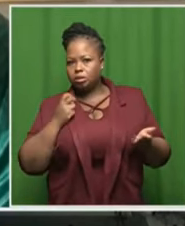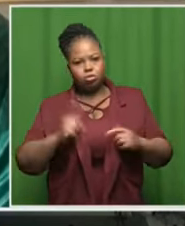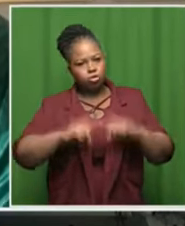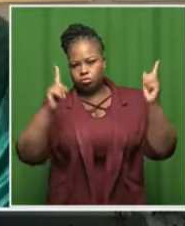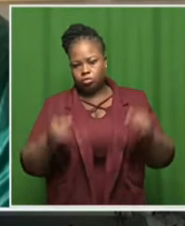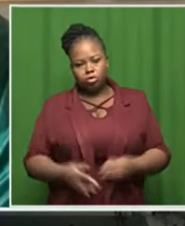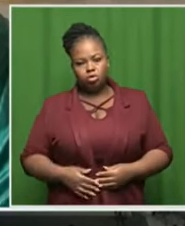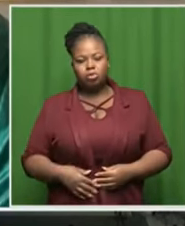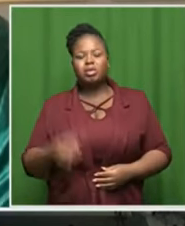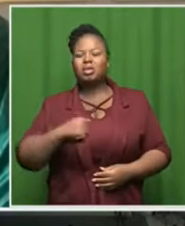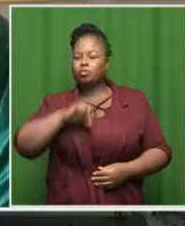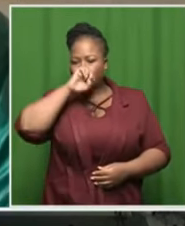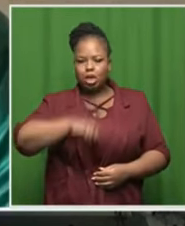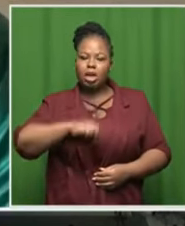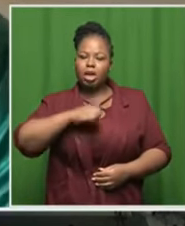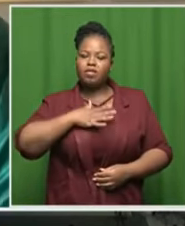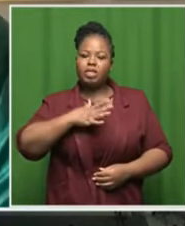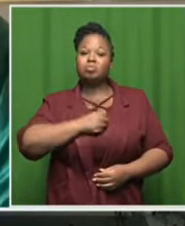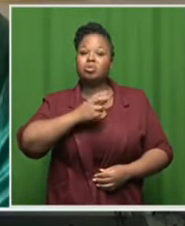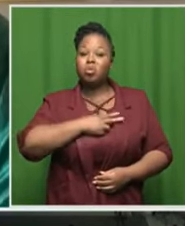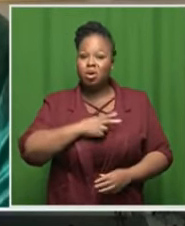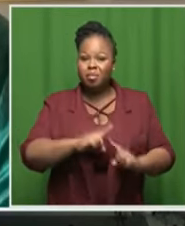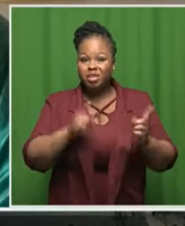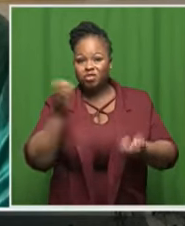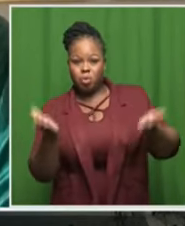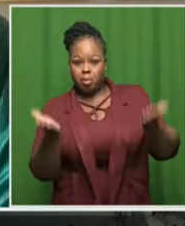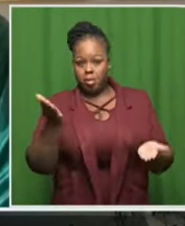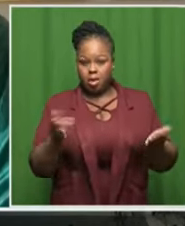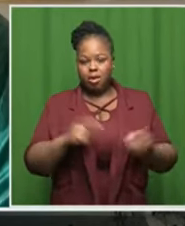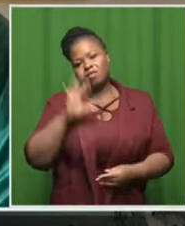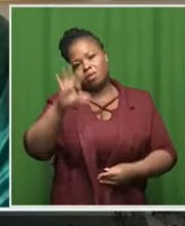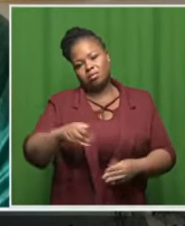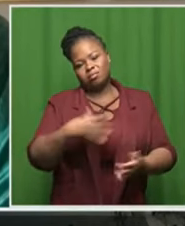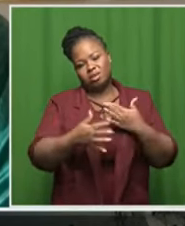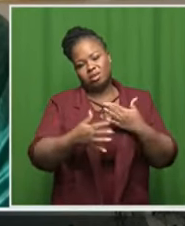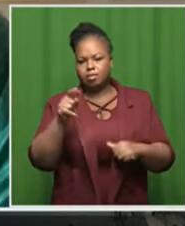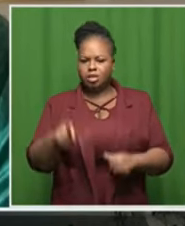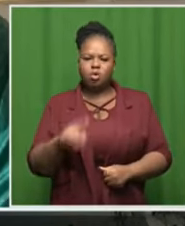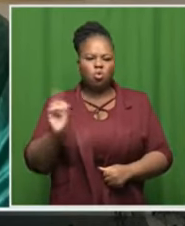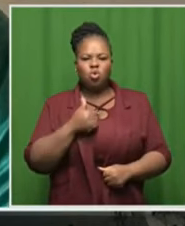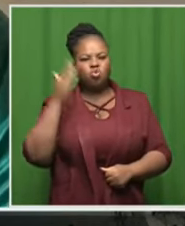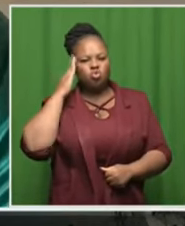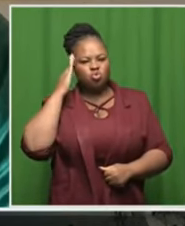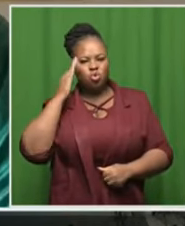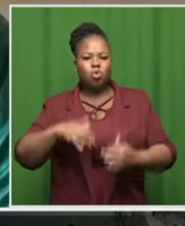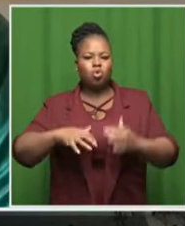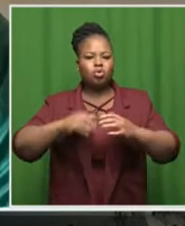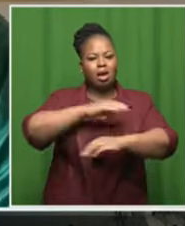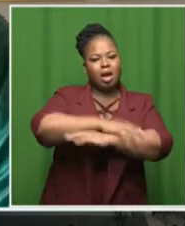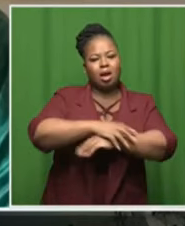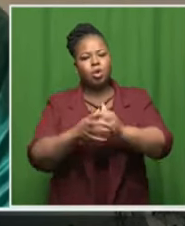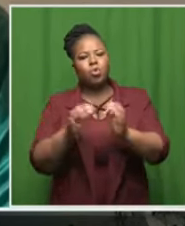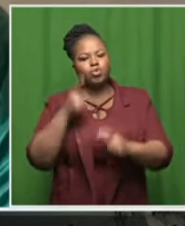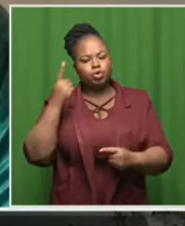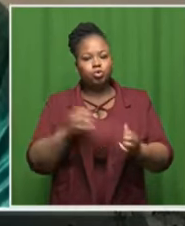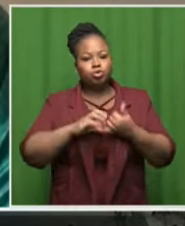be honest about it i love the springboks but compared to the to the if you ask anybody everybody knows the akka everybody knows that and that's what we are